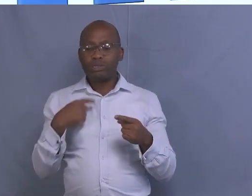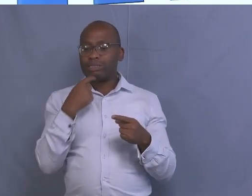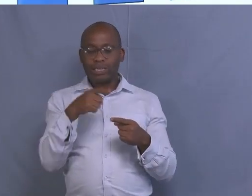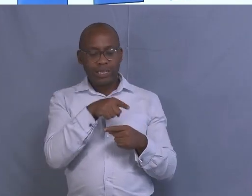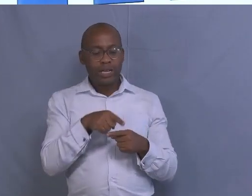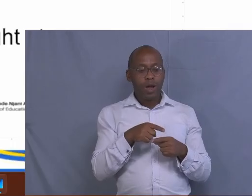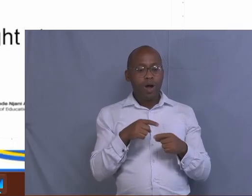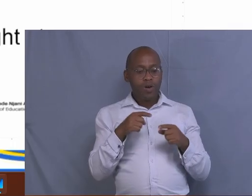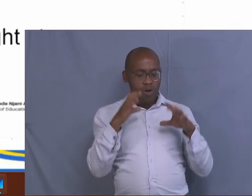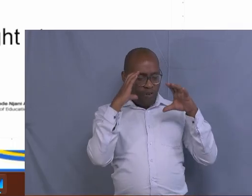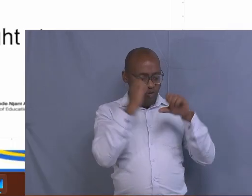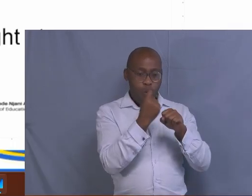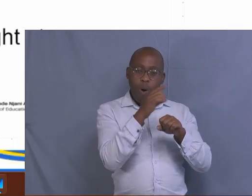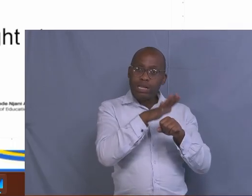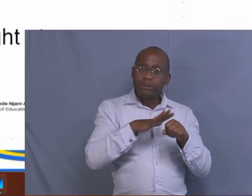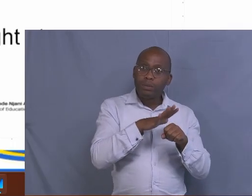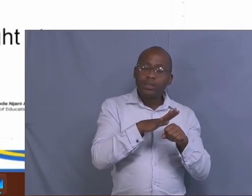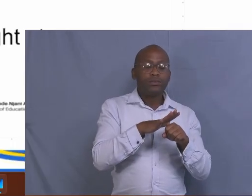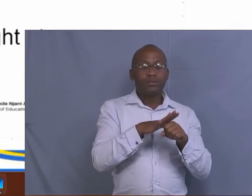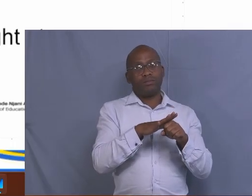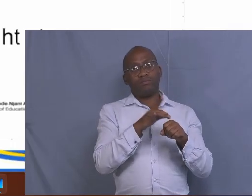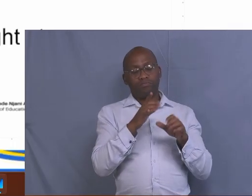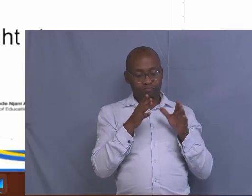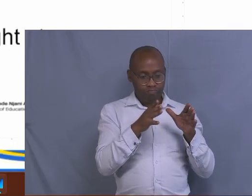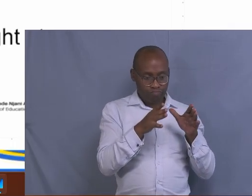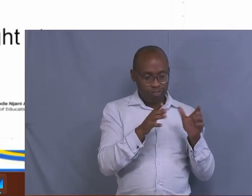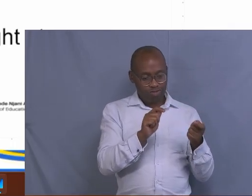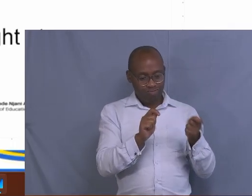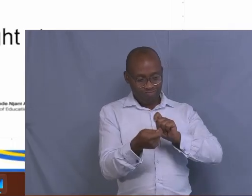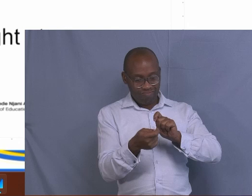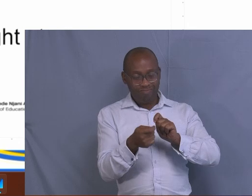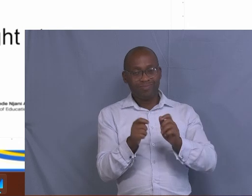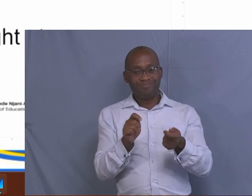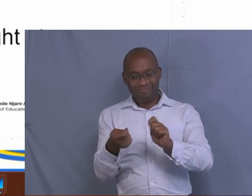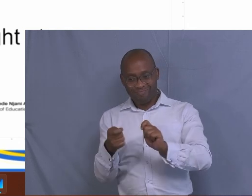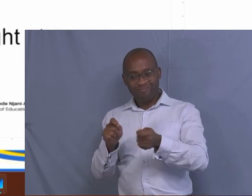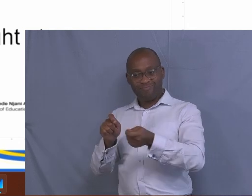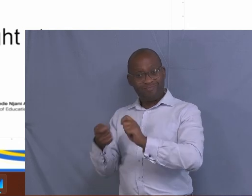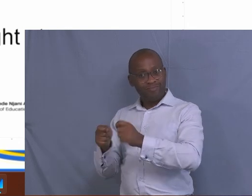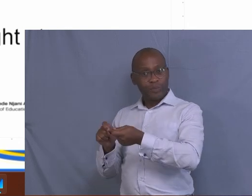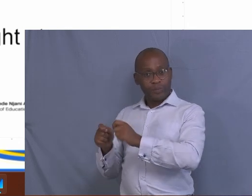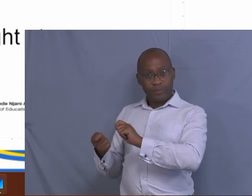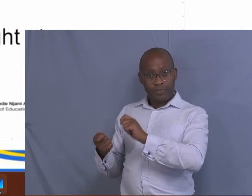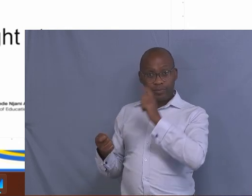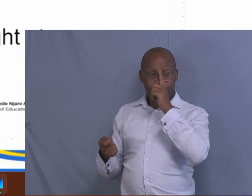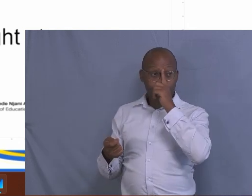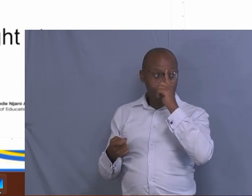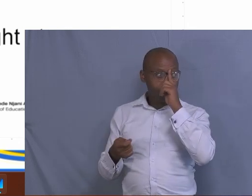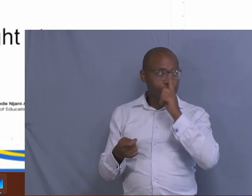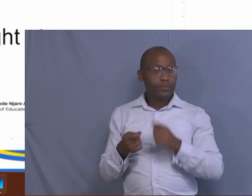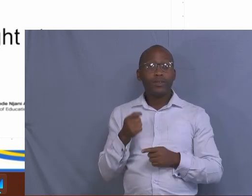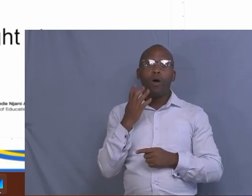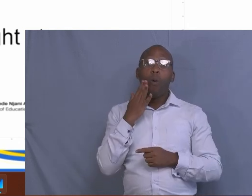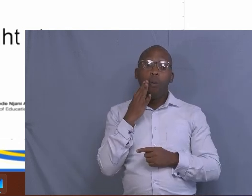Then it also provides the nutrition requirements of livestock because they don't just eat. If the grass